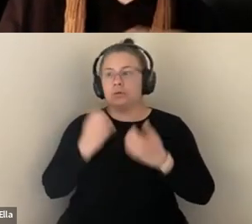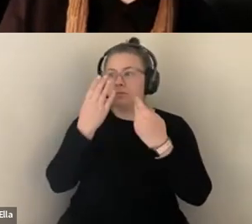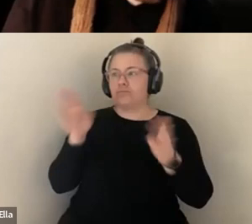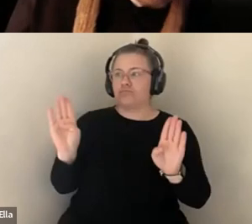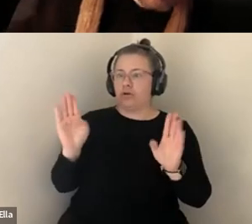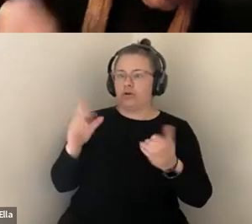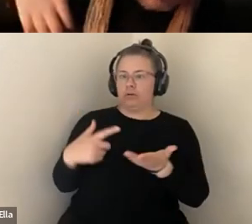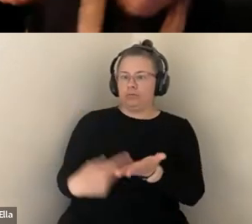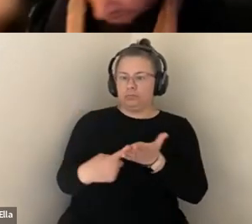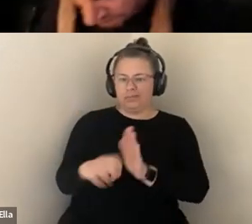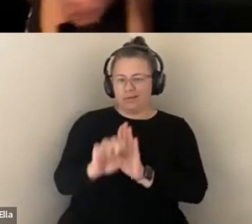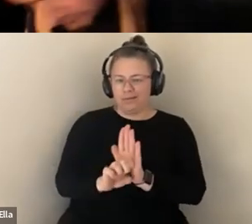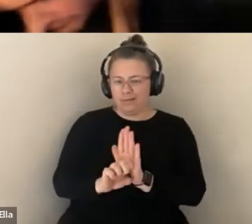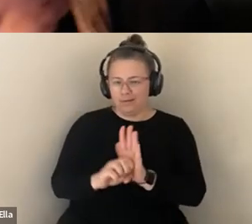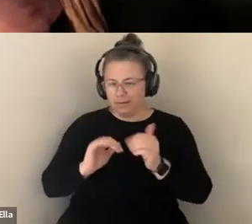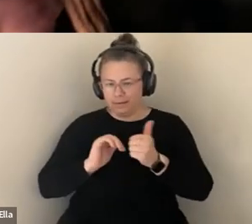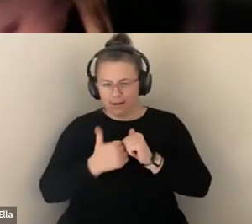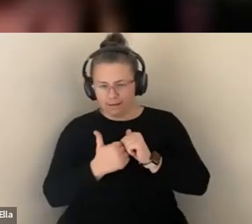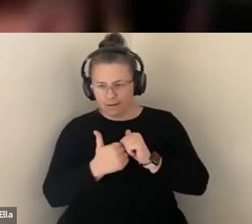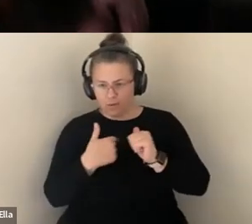HOW MIGHT IT WORK? HOW SHOULD IT WORK?